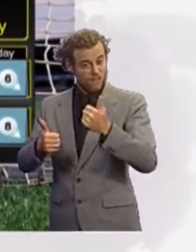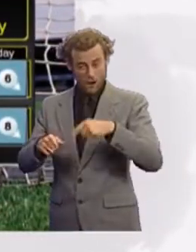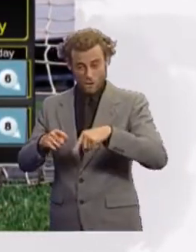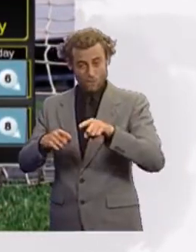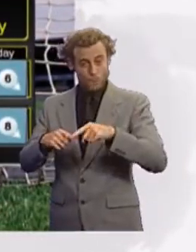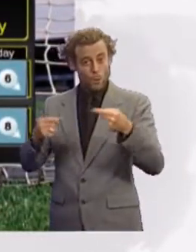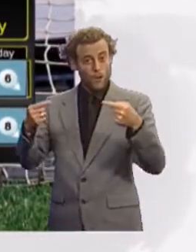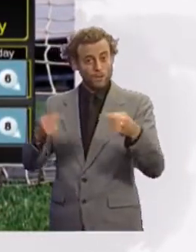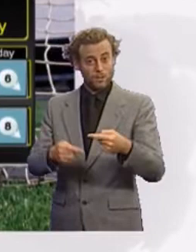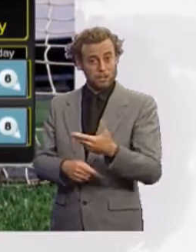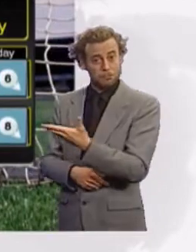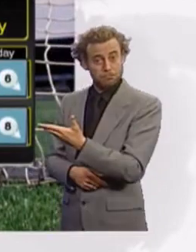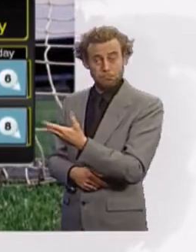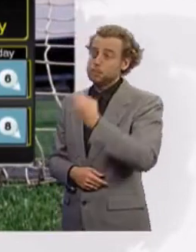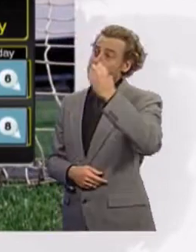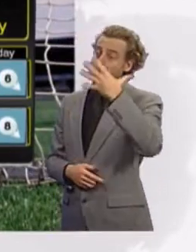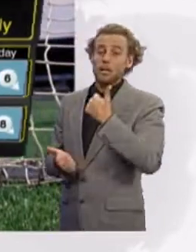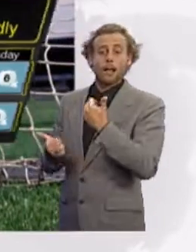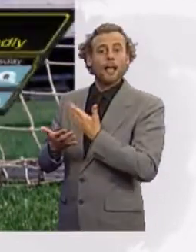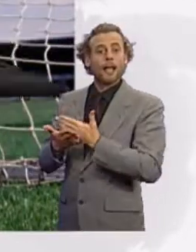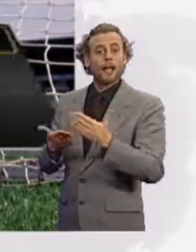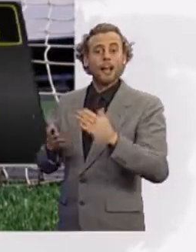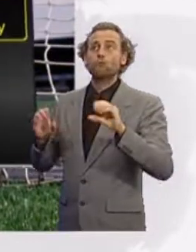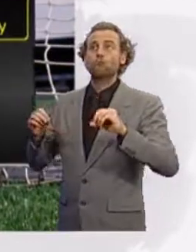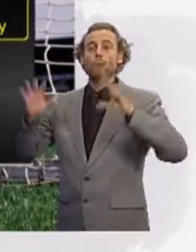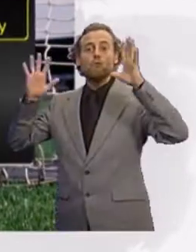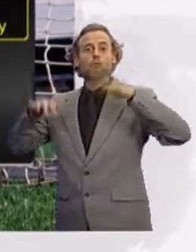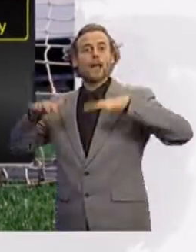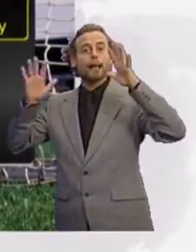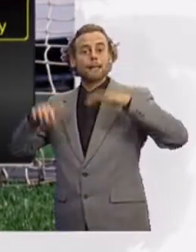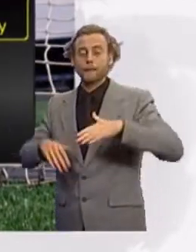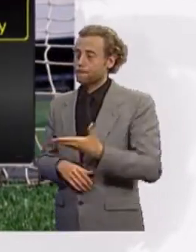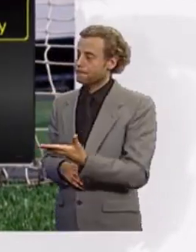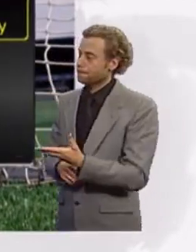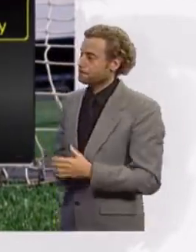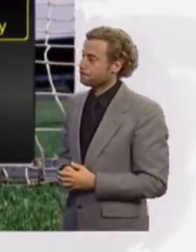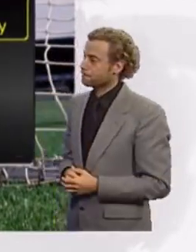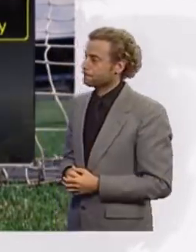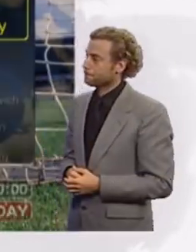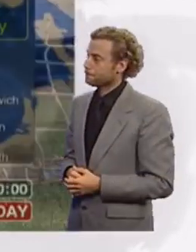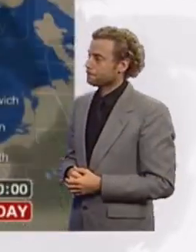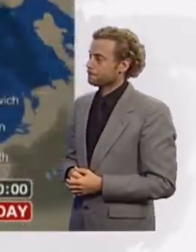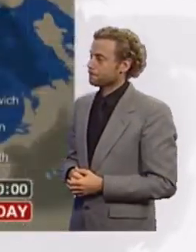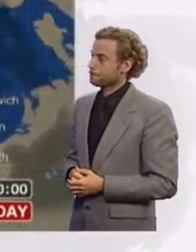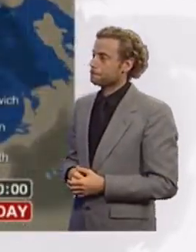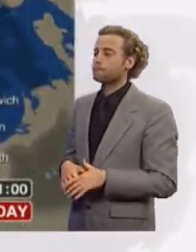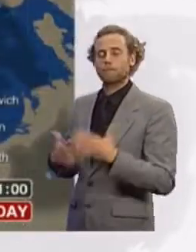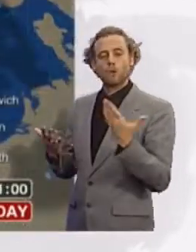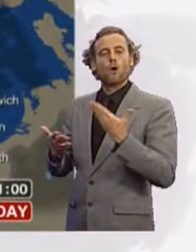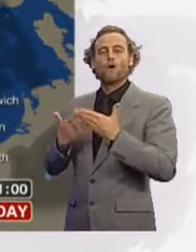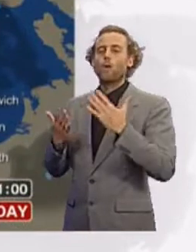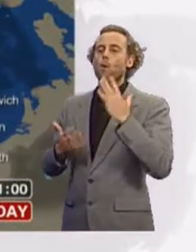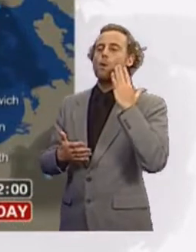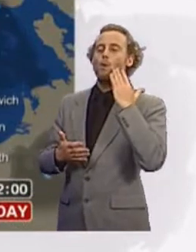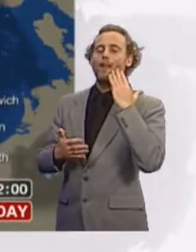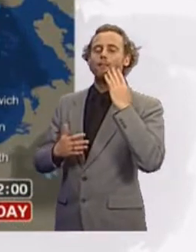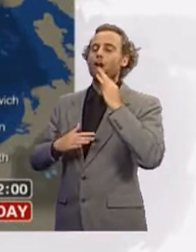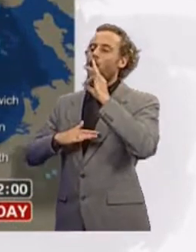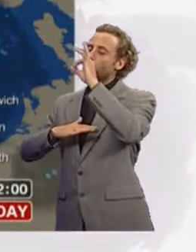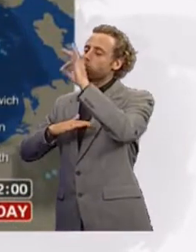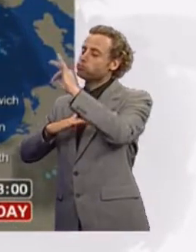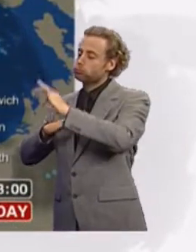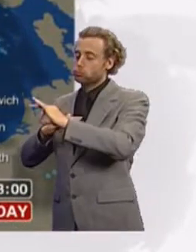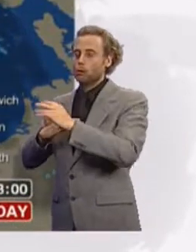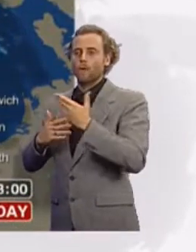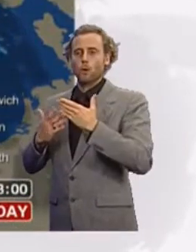international friendlies, temperatures in the high teens, a of sunshine around, though it will start to feel much cooler as you go into the latter stages of the match. And